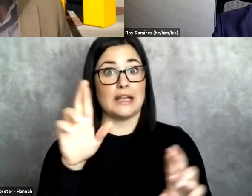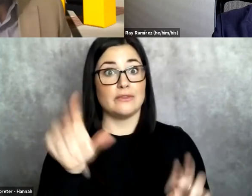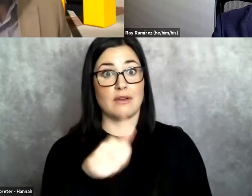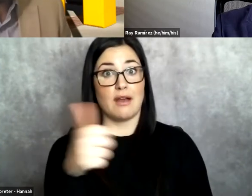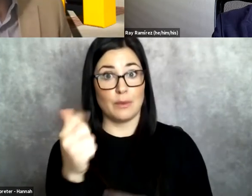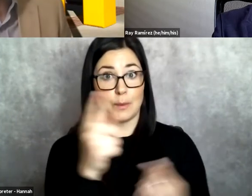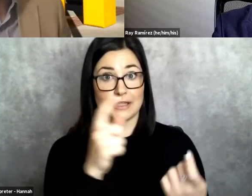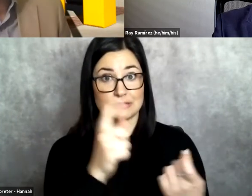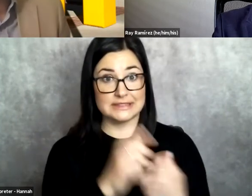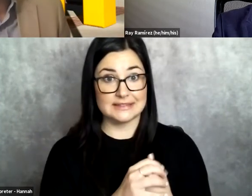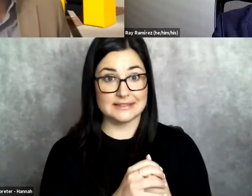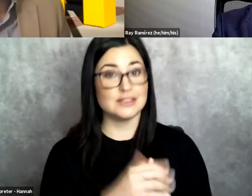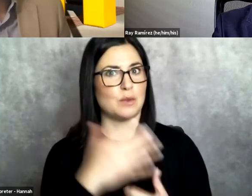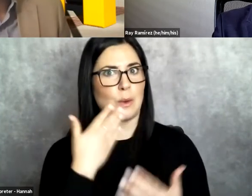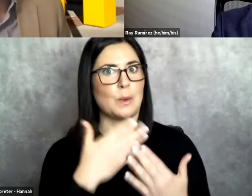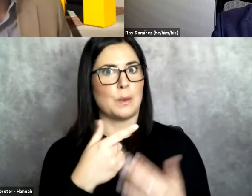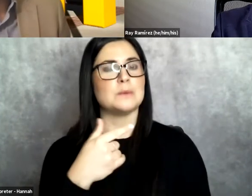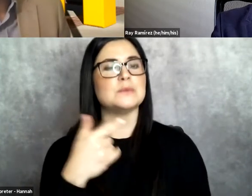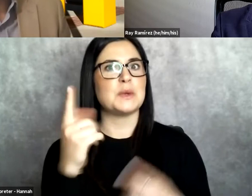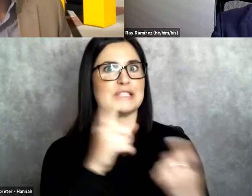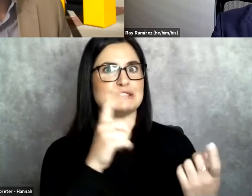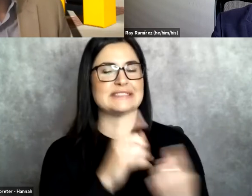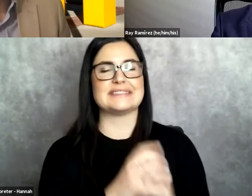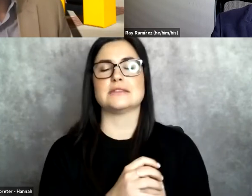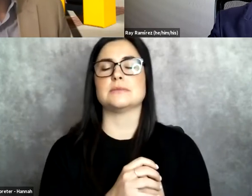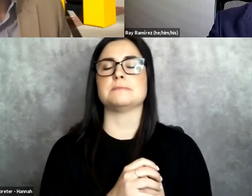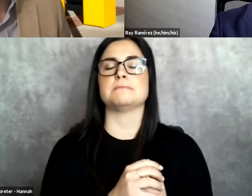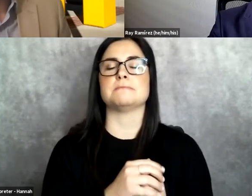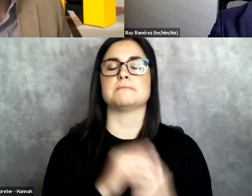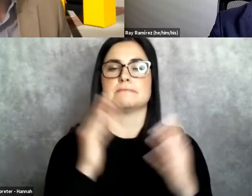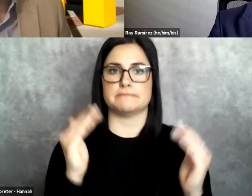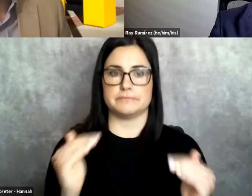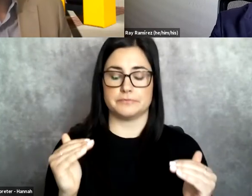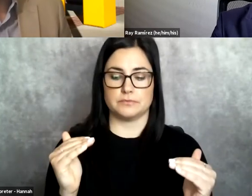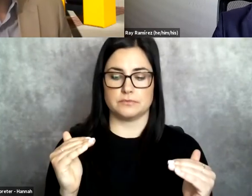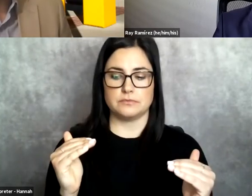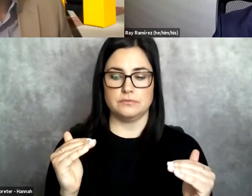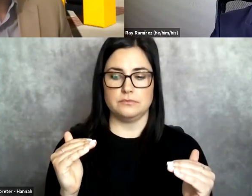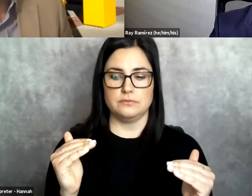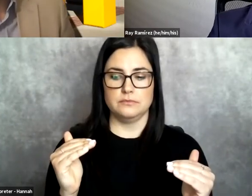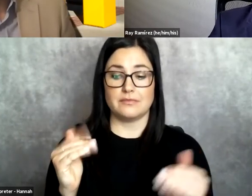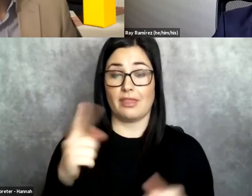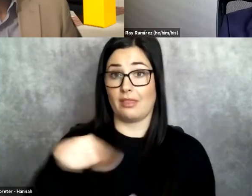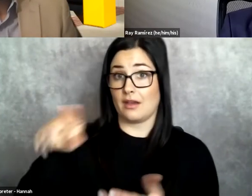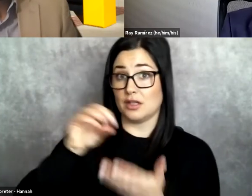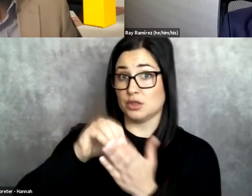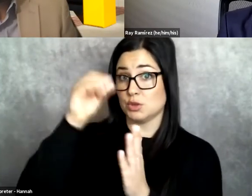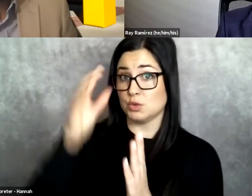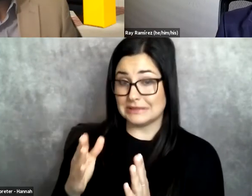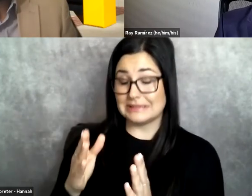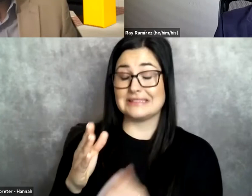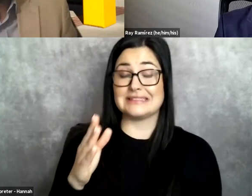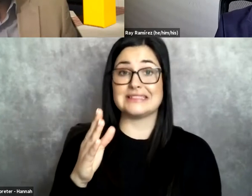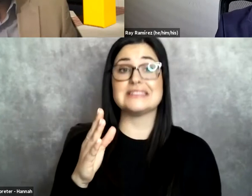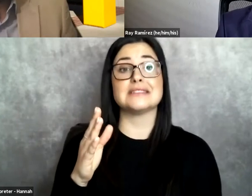There are some pretty good questions here. This next one is, many students also see tutorial as something